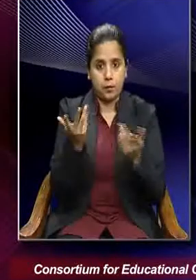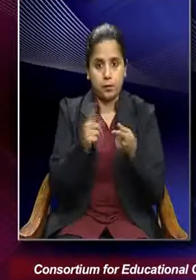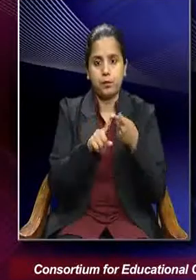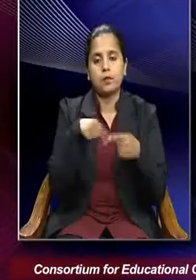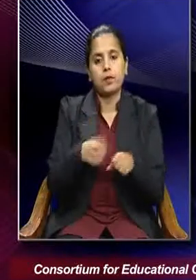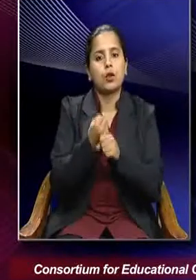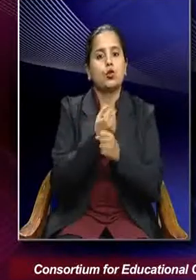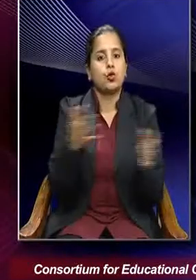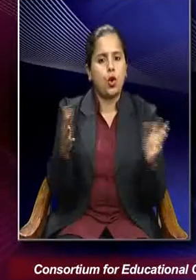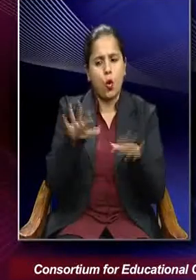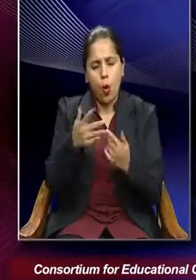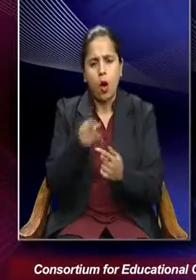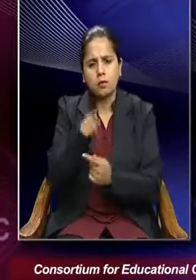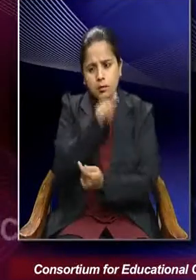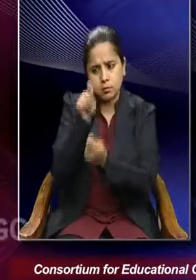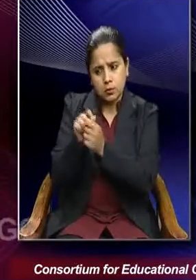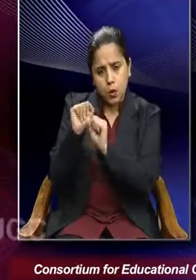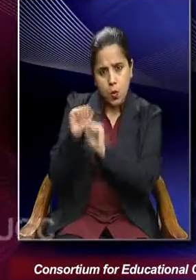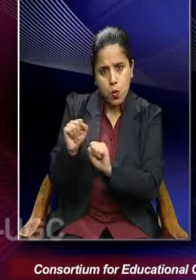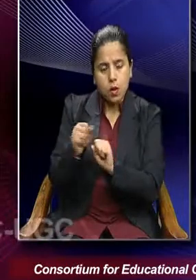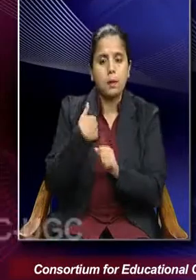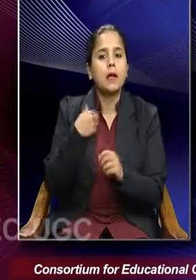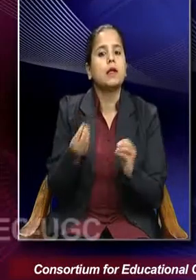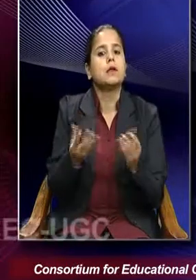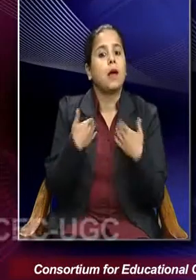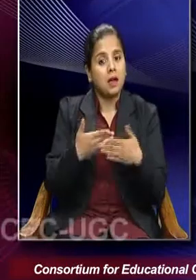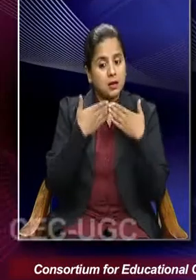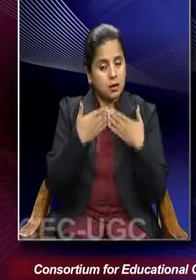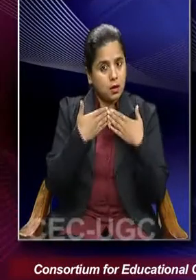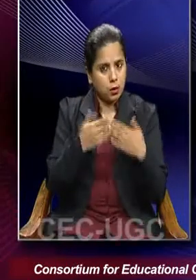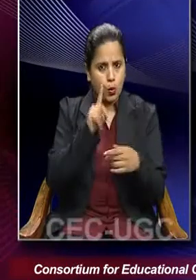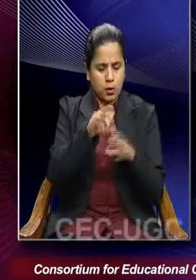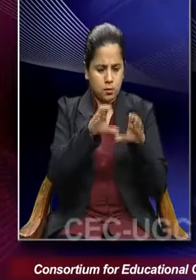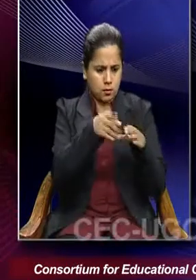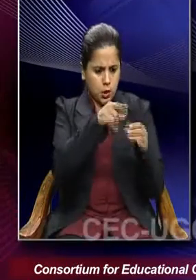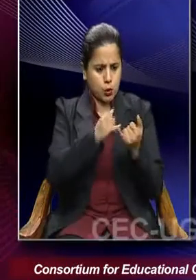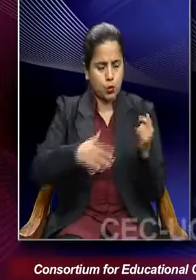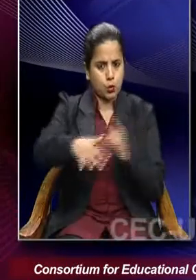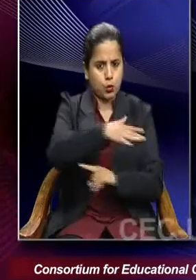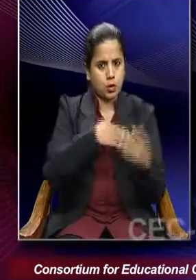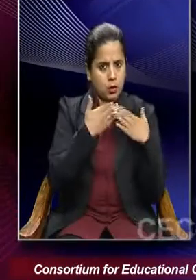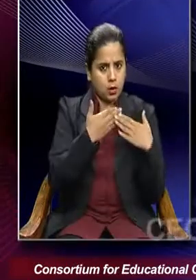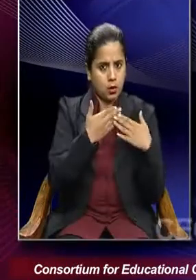general in particular, that is we study one particular society and arrive at a